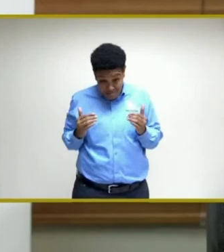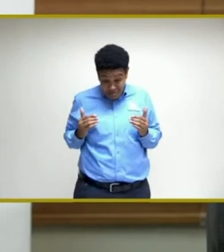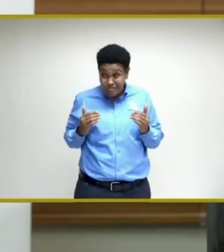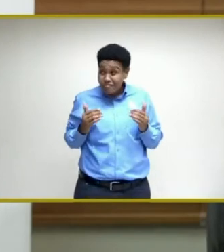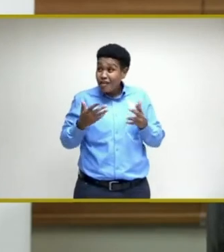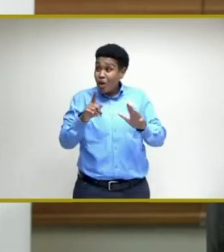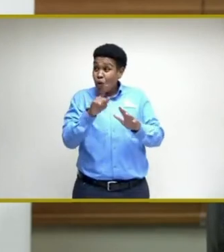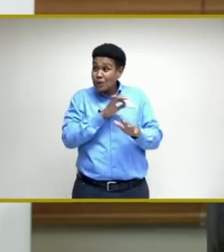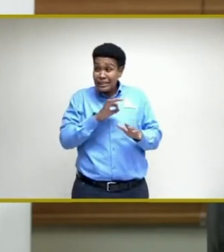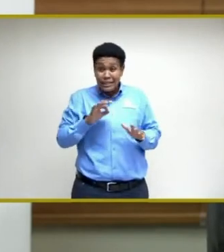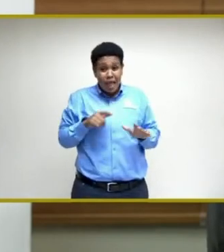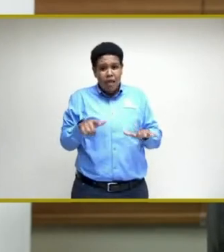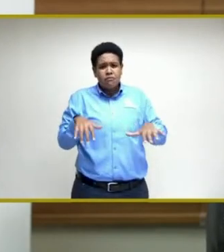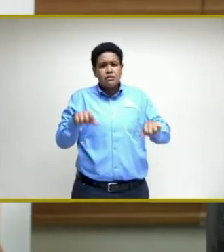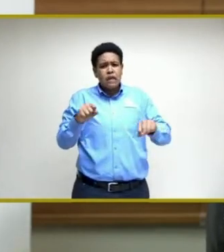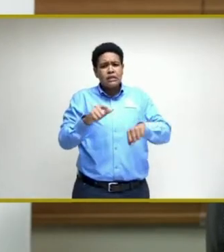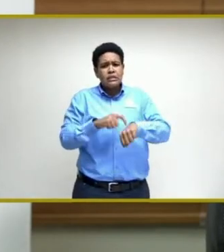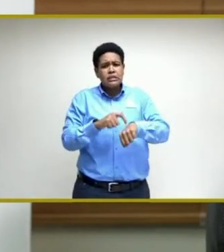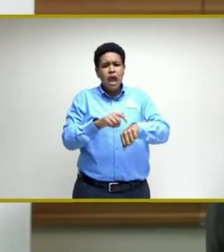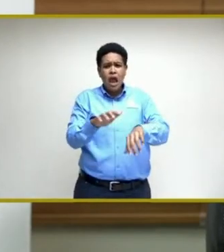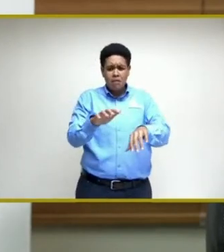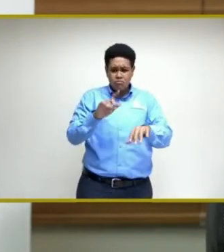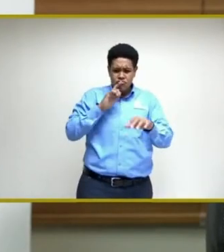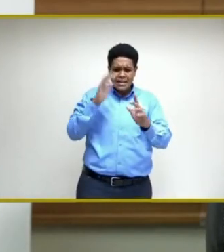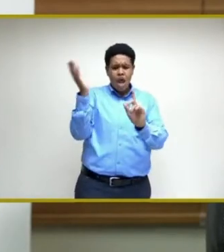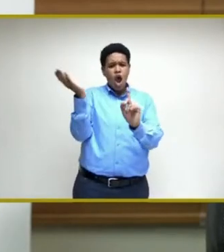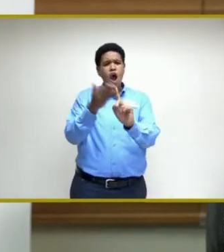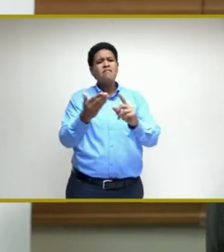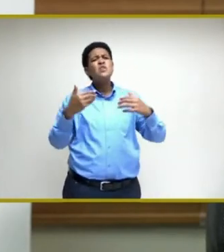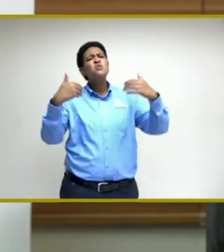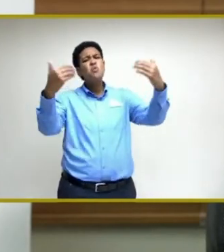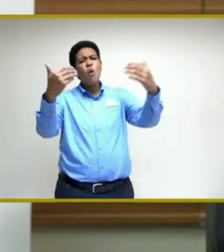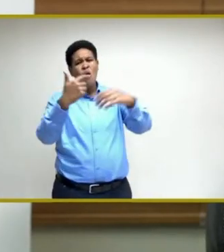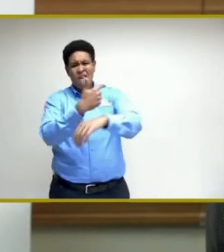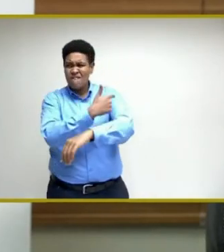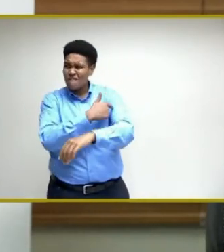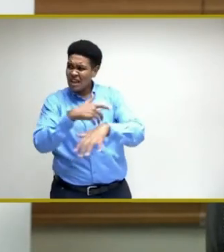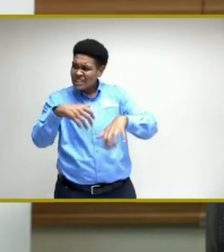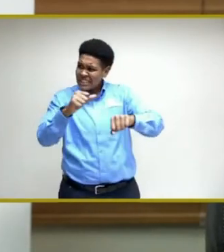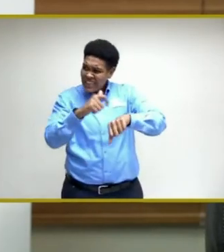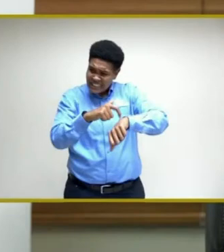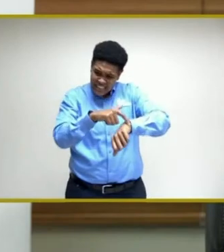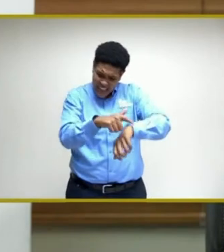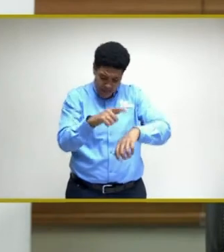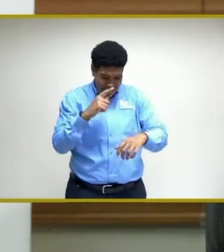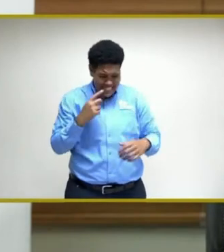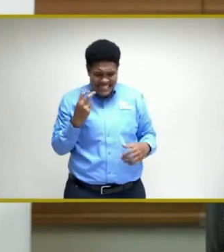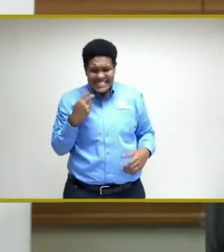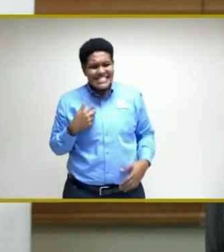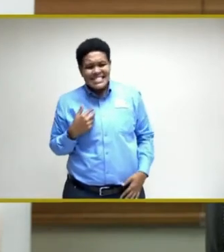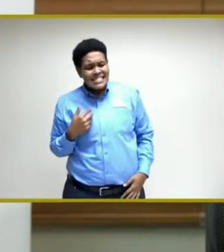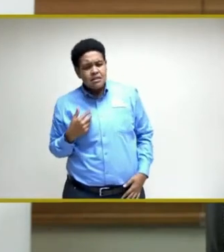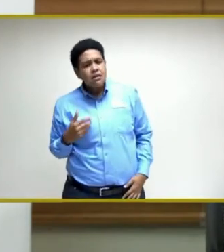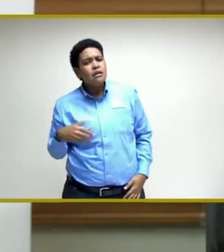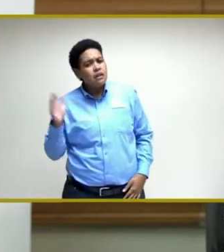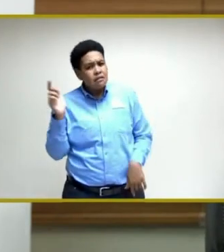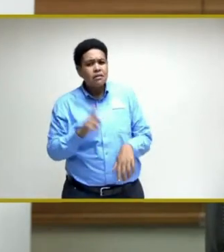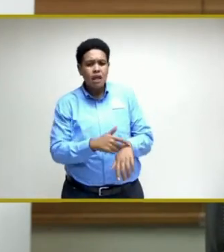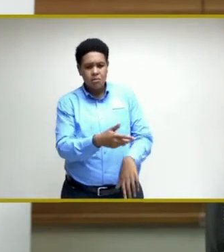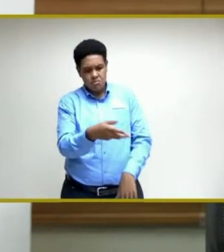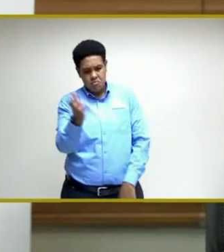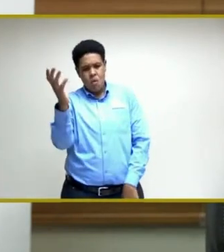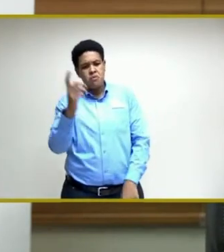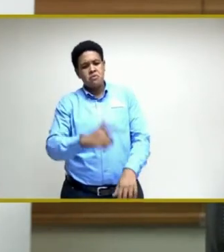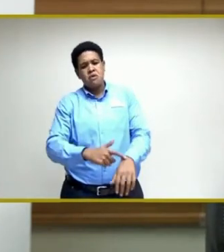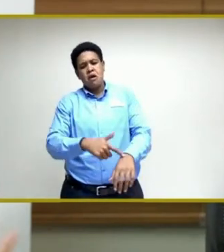your employees to take the time, having convinced them to take the vaccine where they are doubtful, and allow them to go and take it.